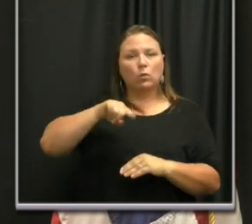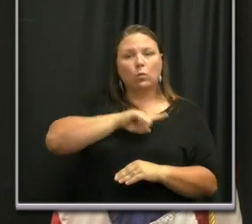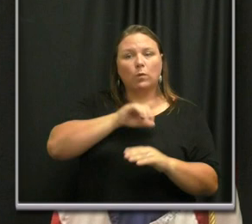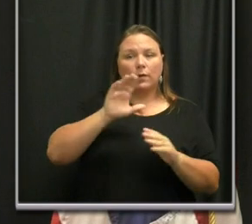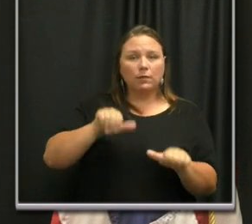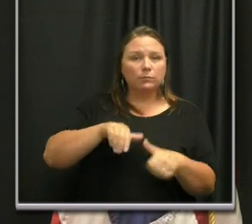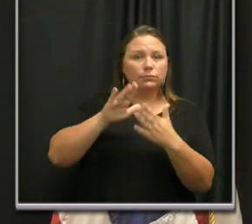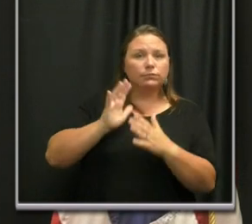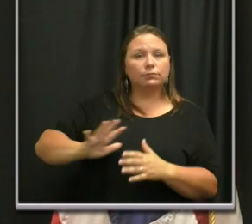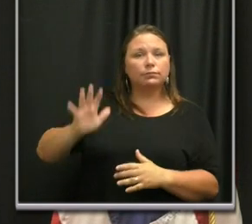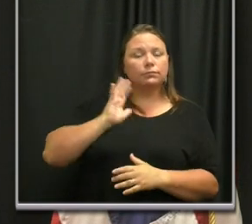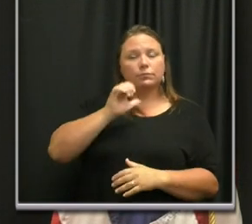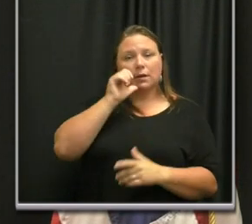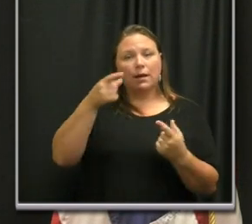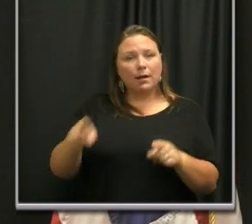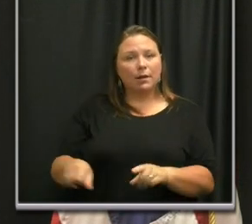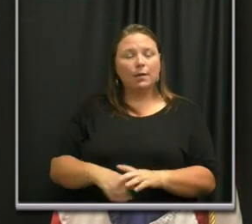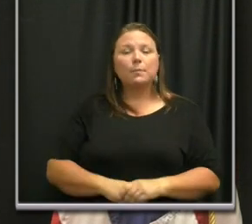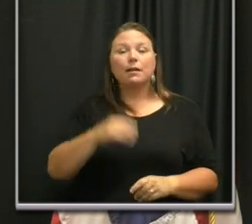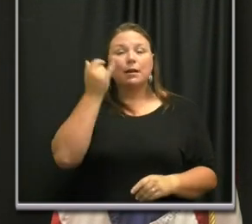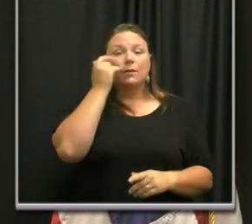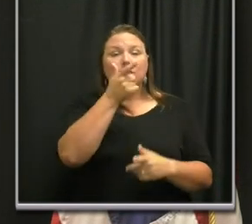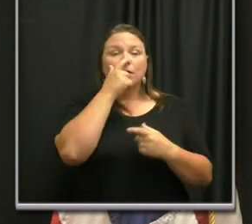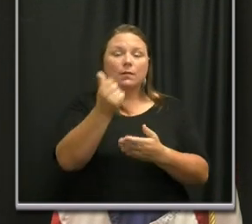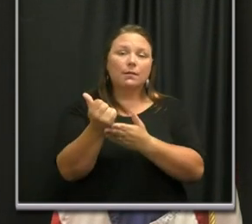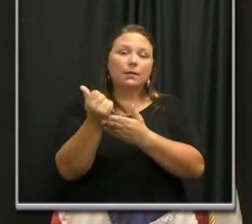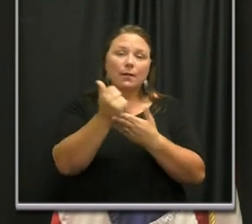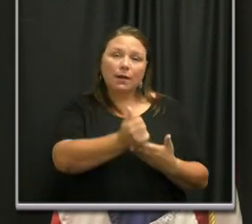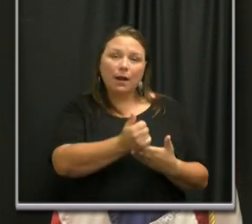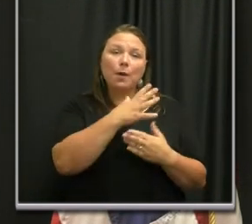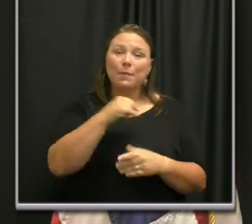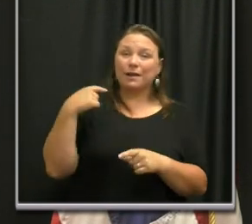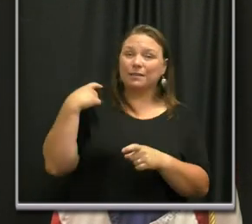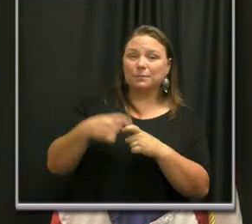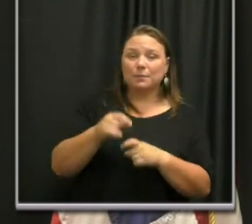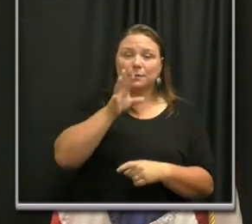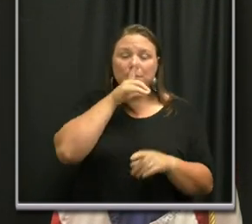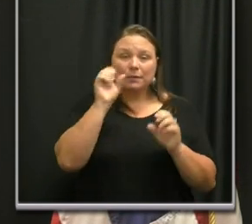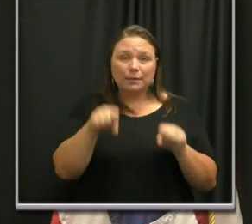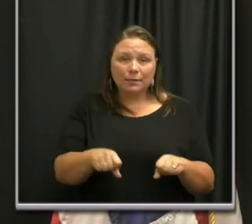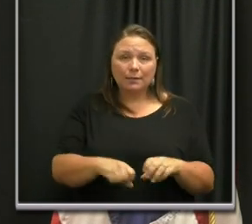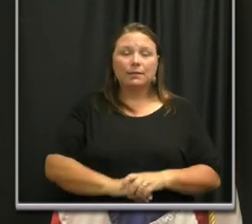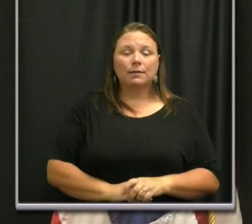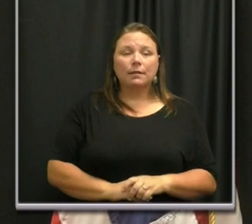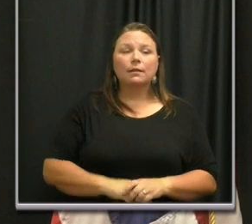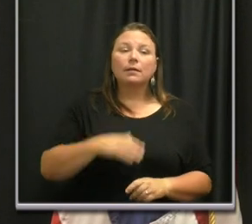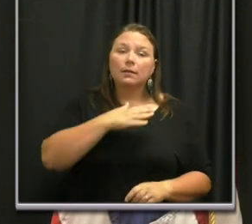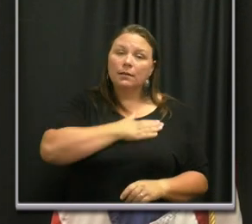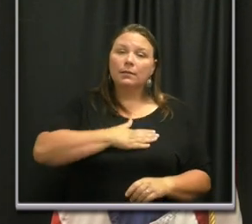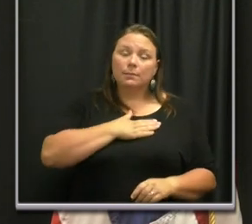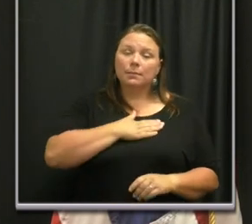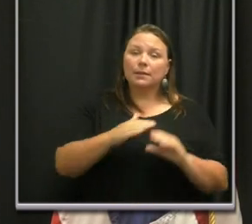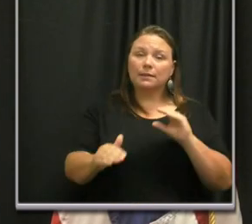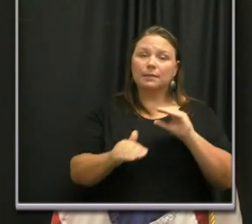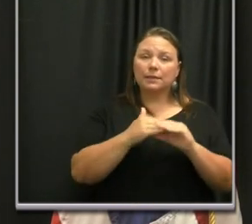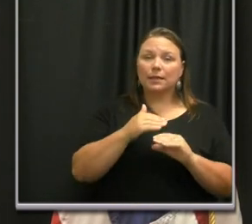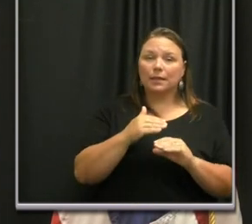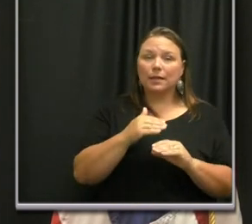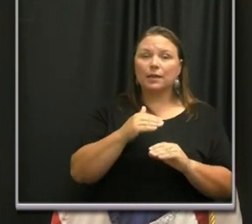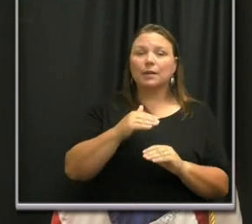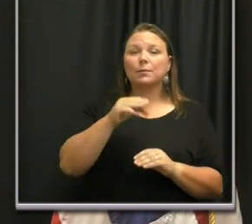at-risk population. If you are interested in helping and speak Spanish, please email